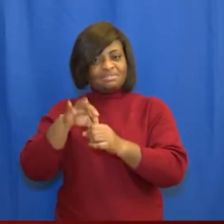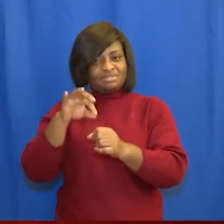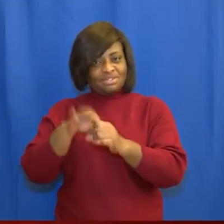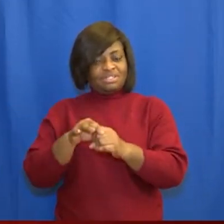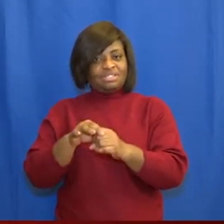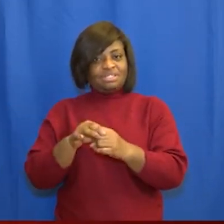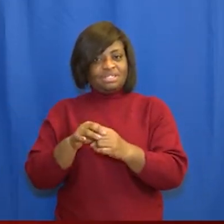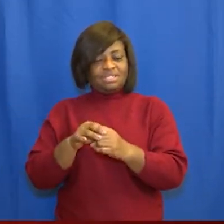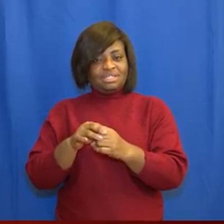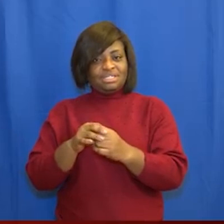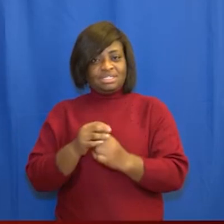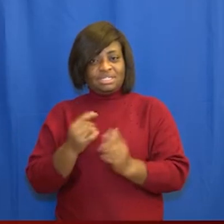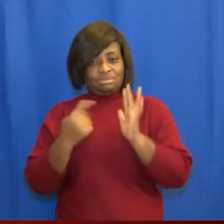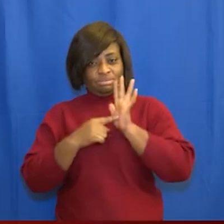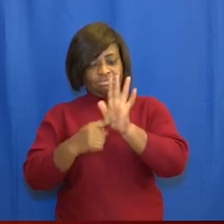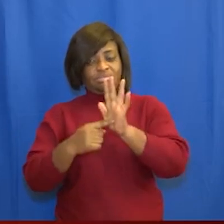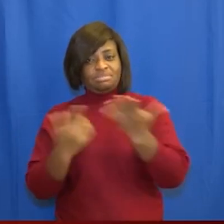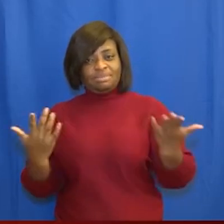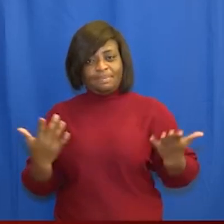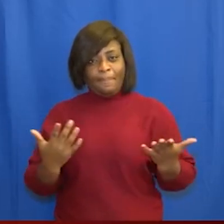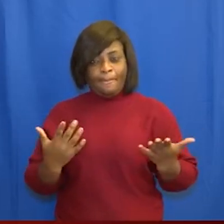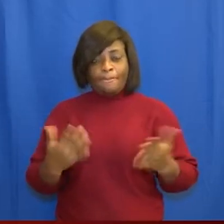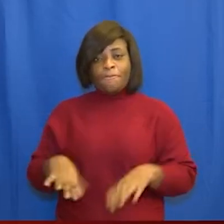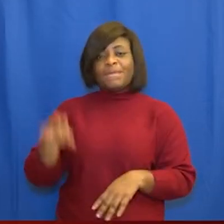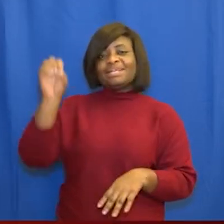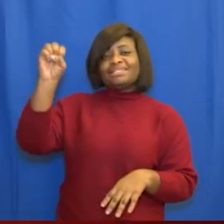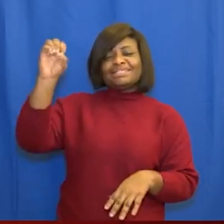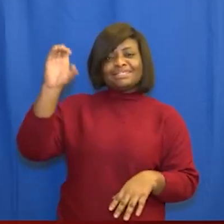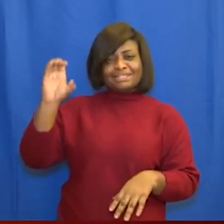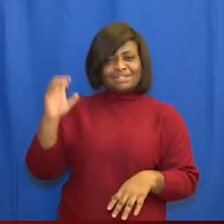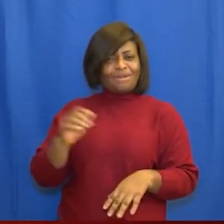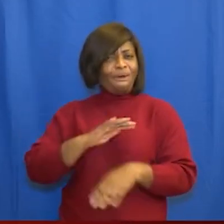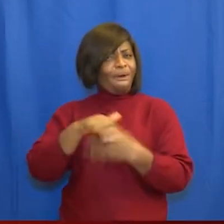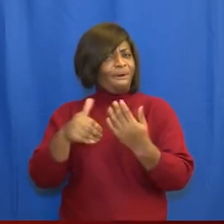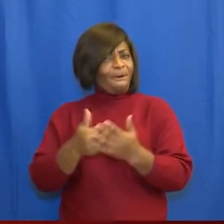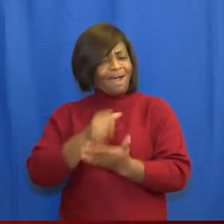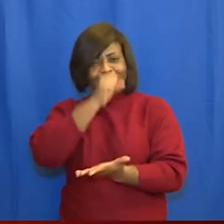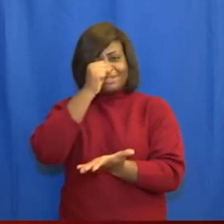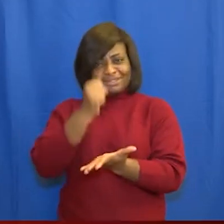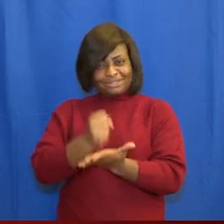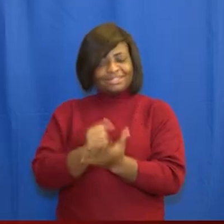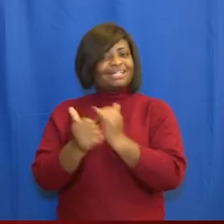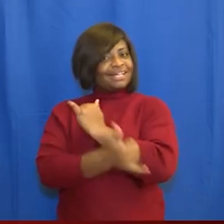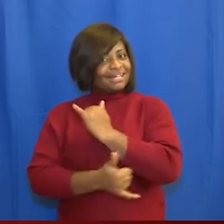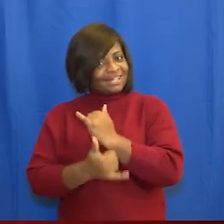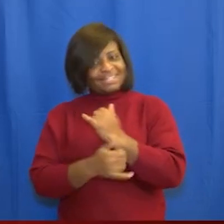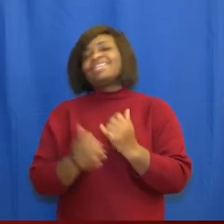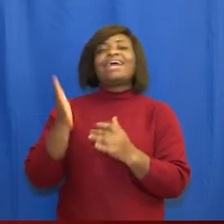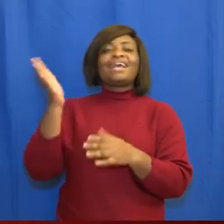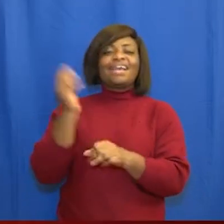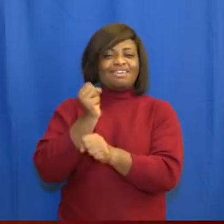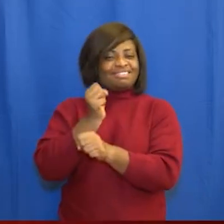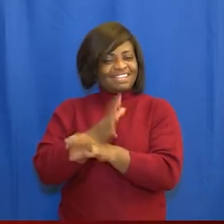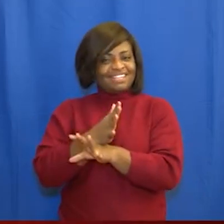is the measure the electoral commission has already assured the country of its readiness